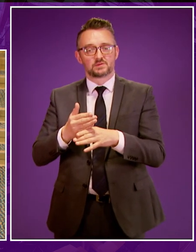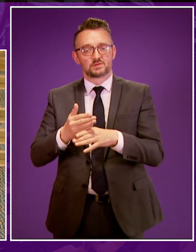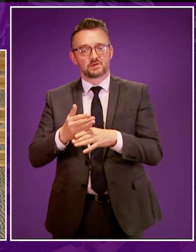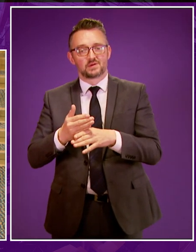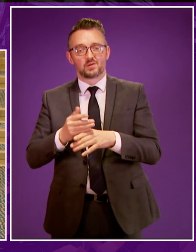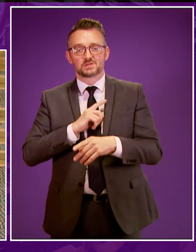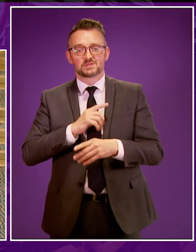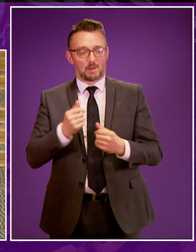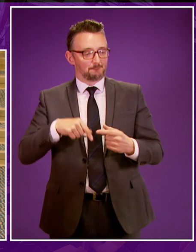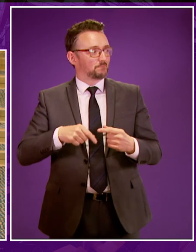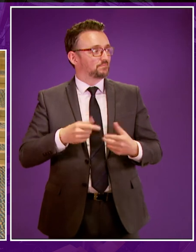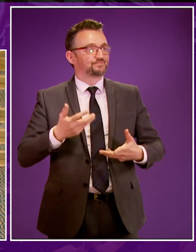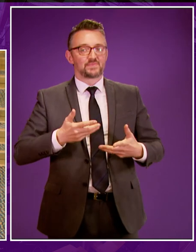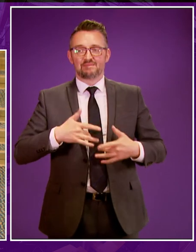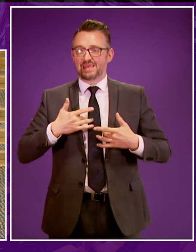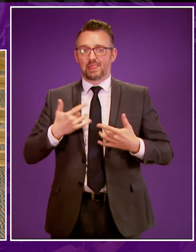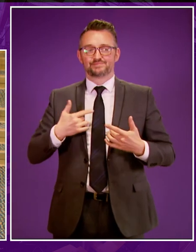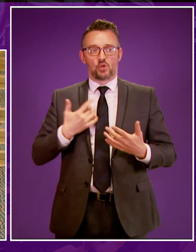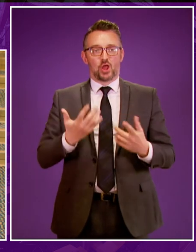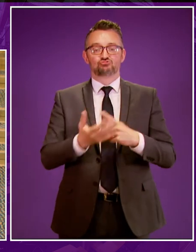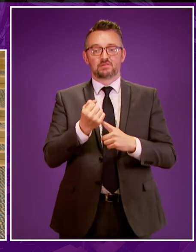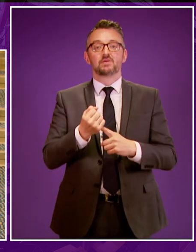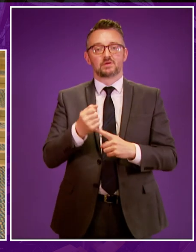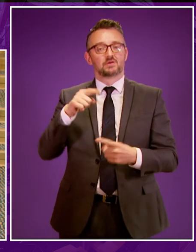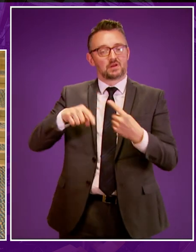BSL users in the workforce perhaps don't feel they have achieved